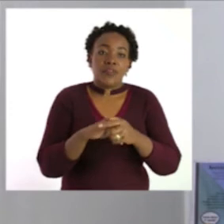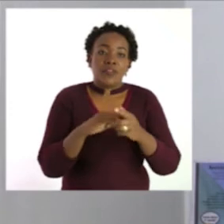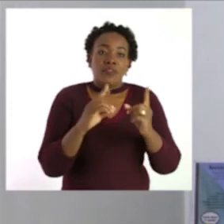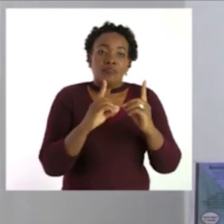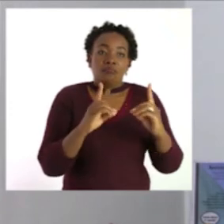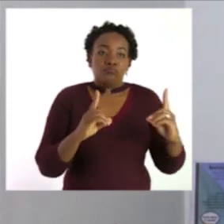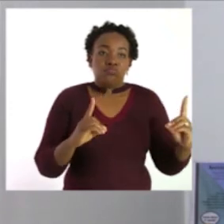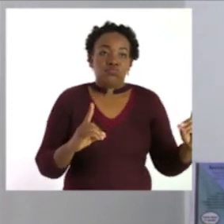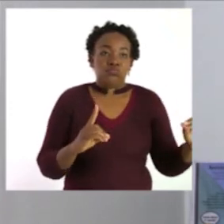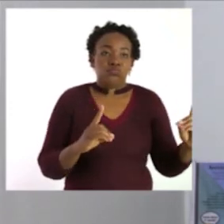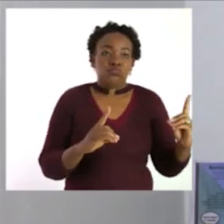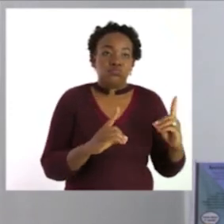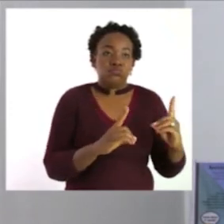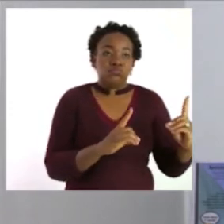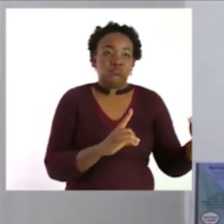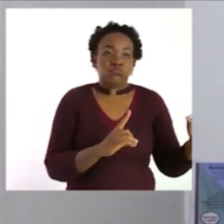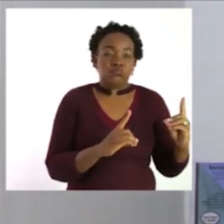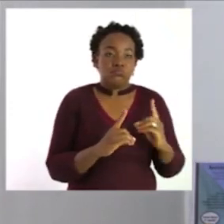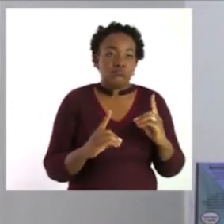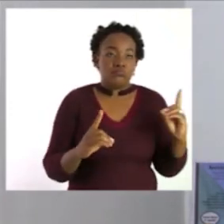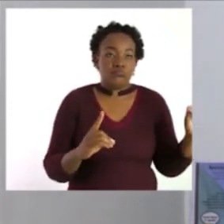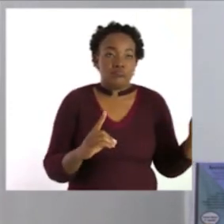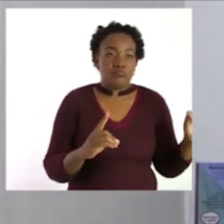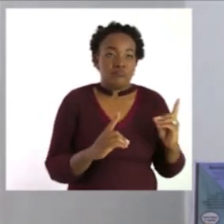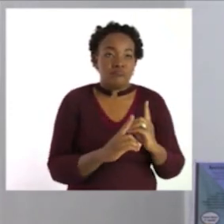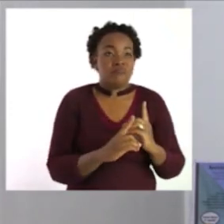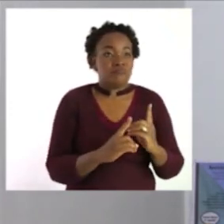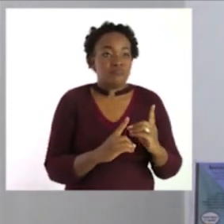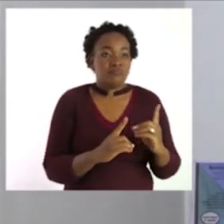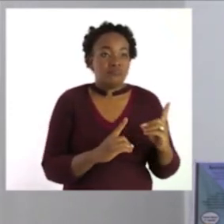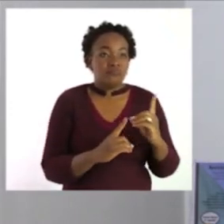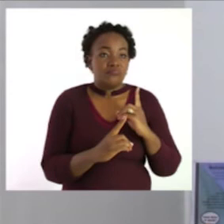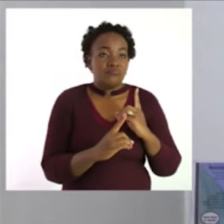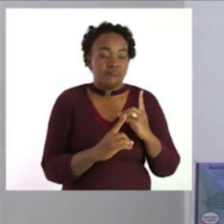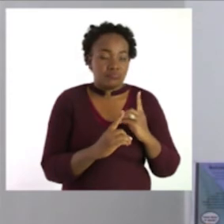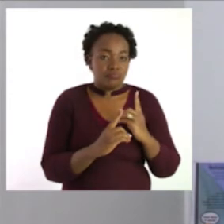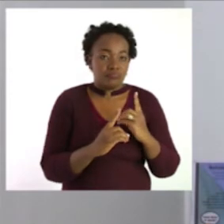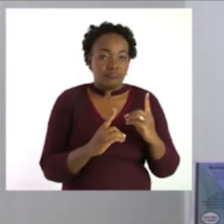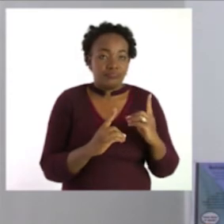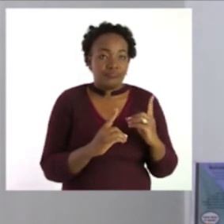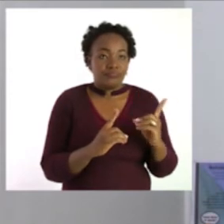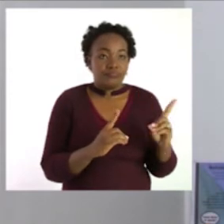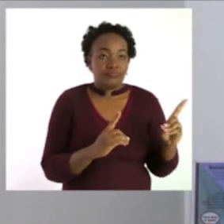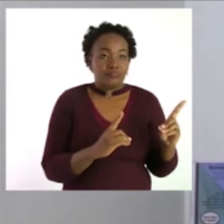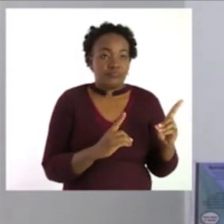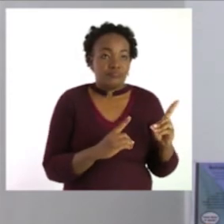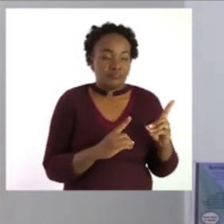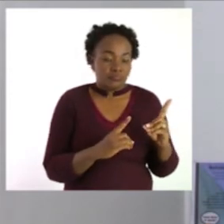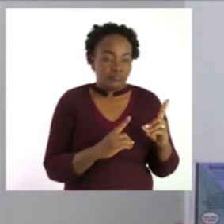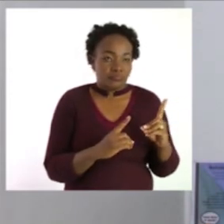and we spread out our hands so that we don't touch the next person next to us